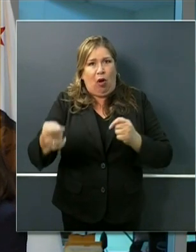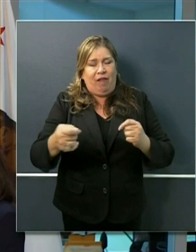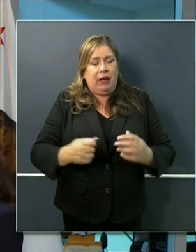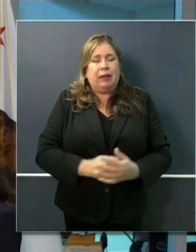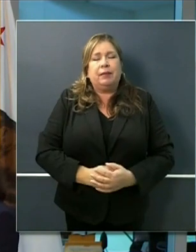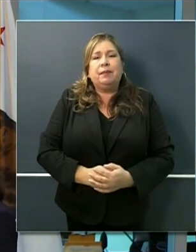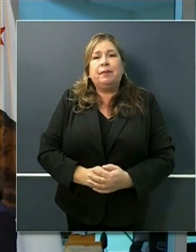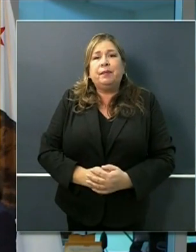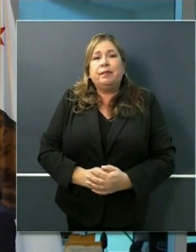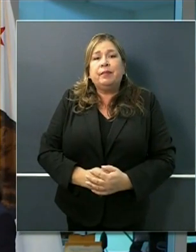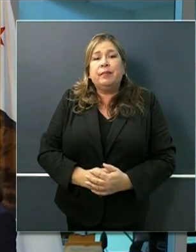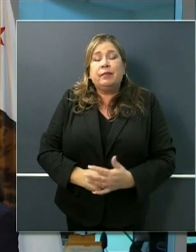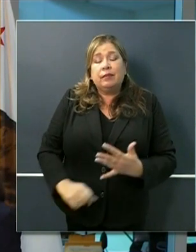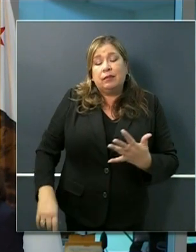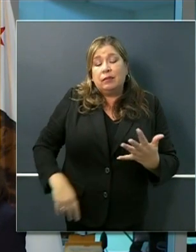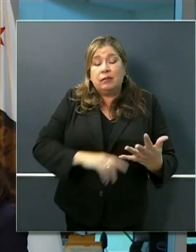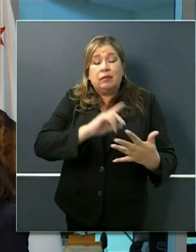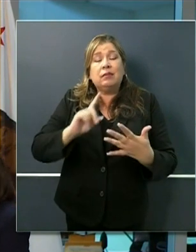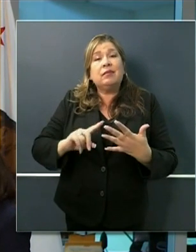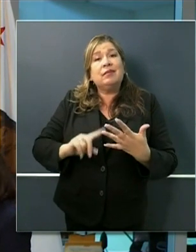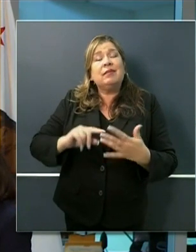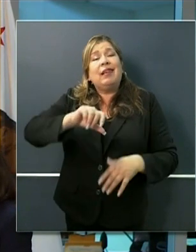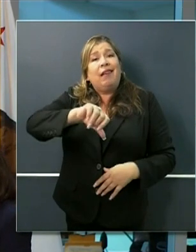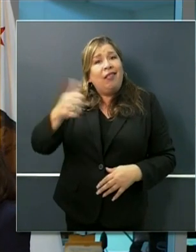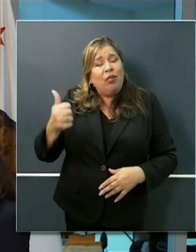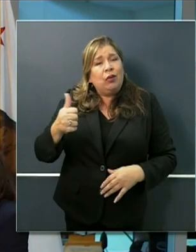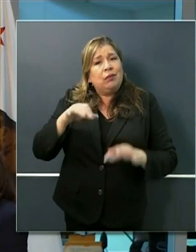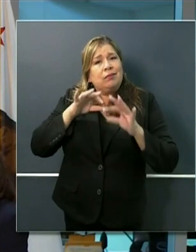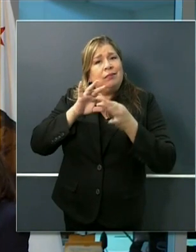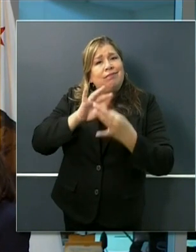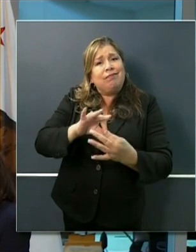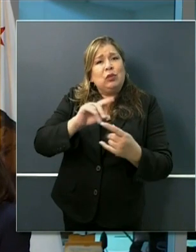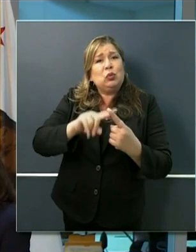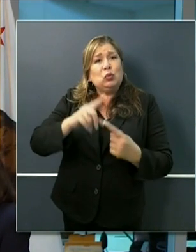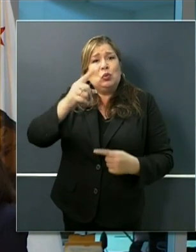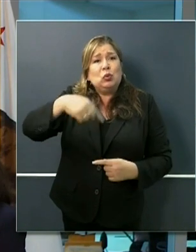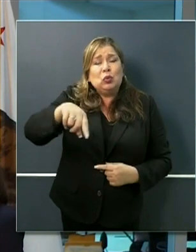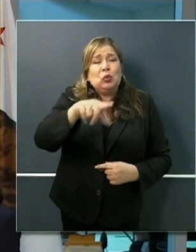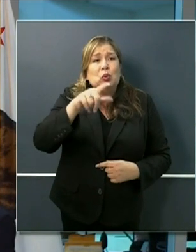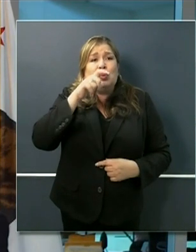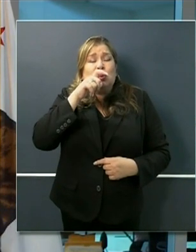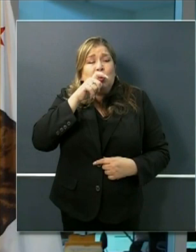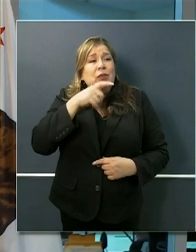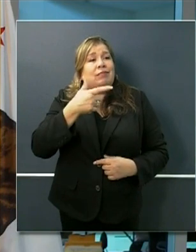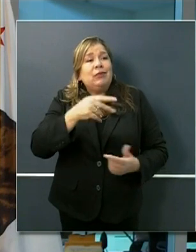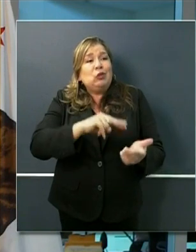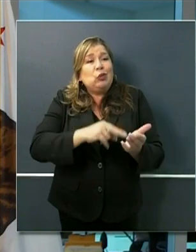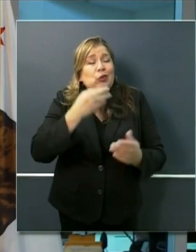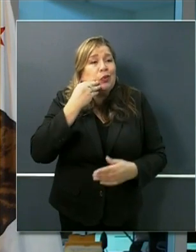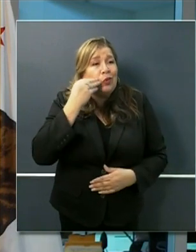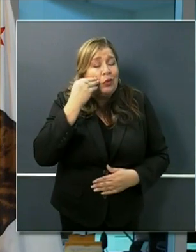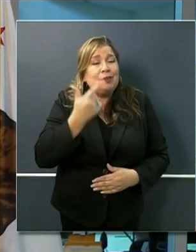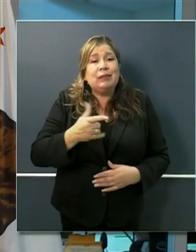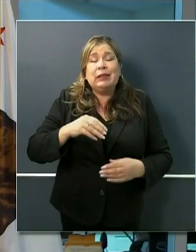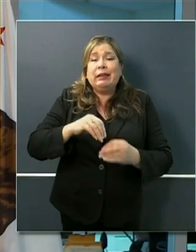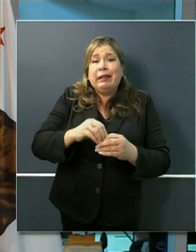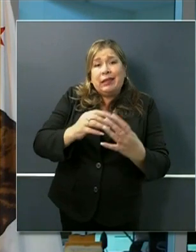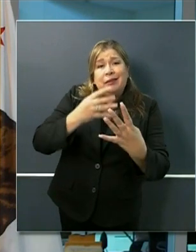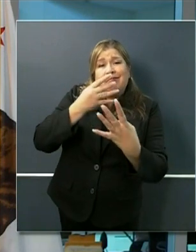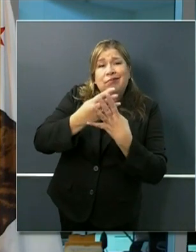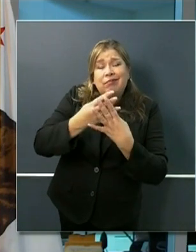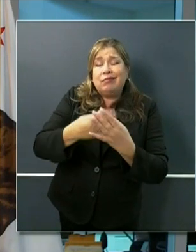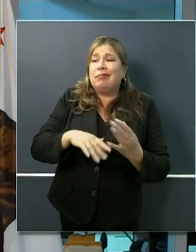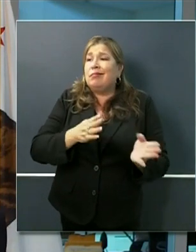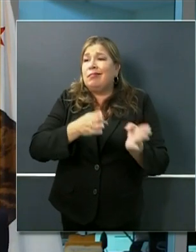facilities older Californians those living with disabilities and those currently incarcerated and with those and those with comorbidities